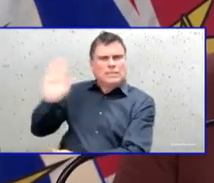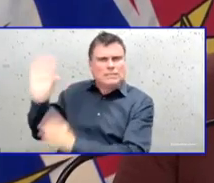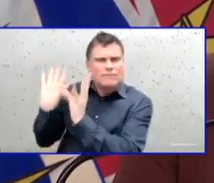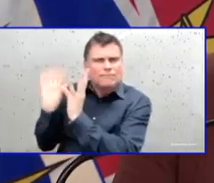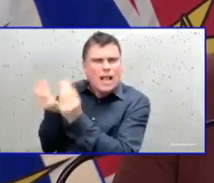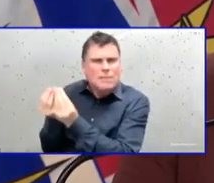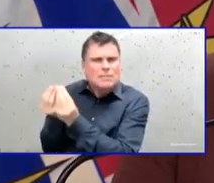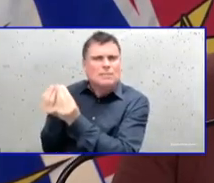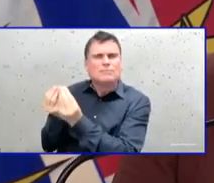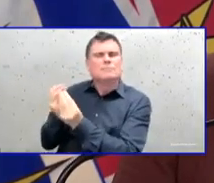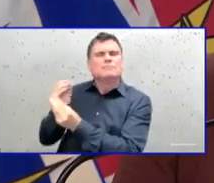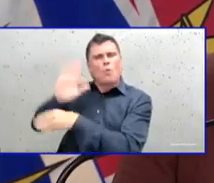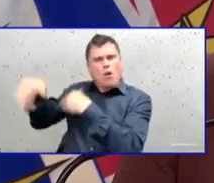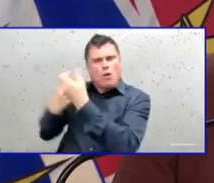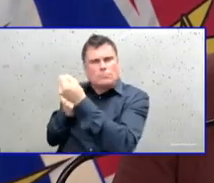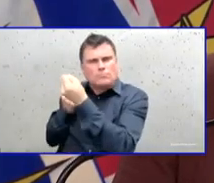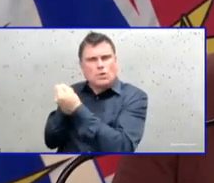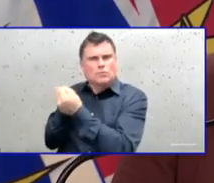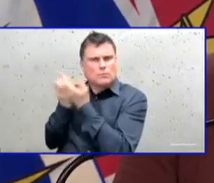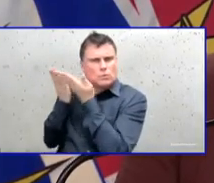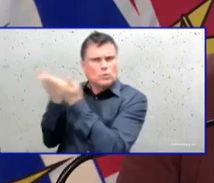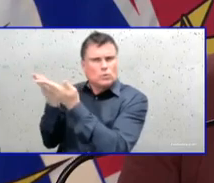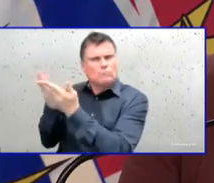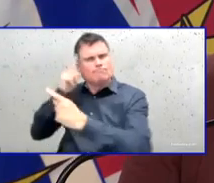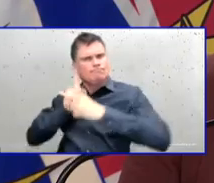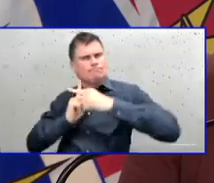And we're sending our best wishes as well.